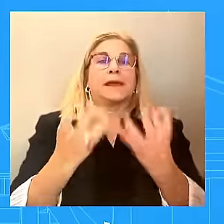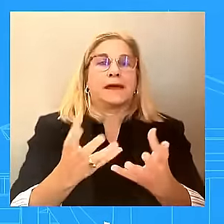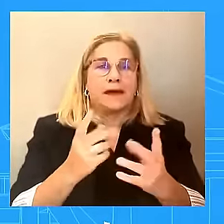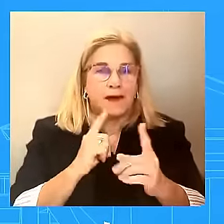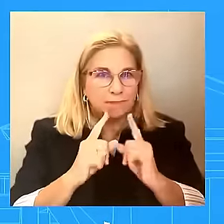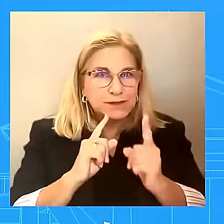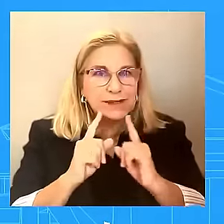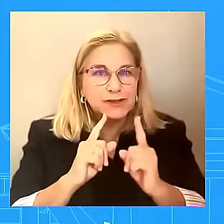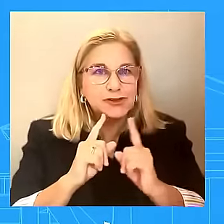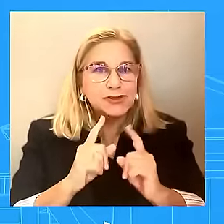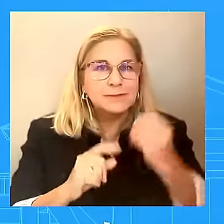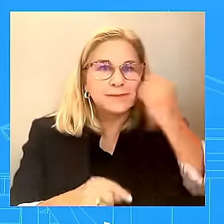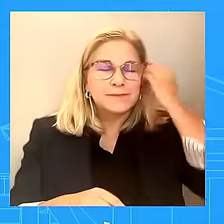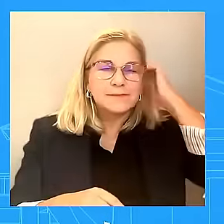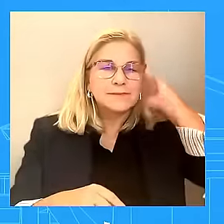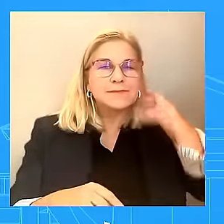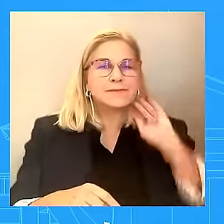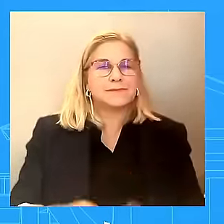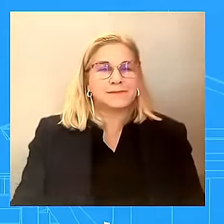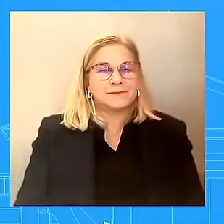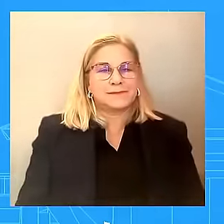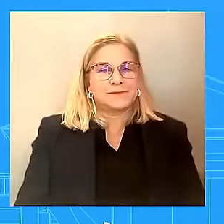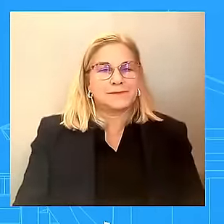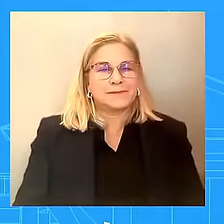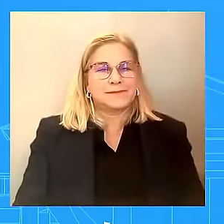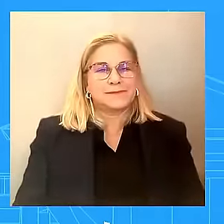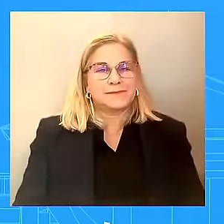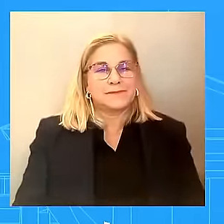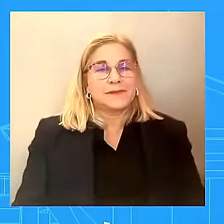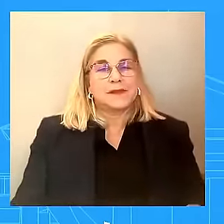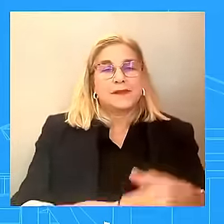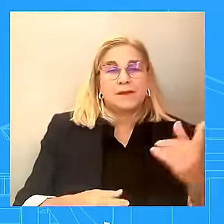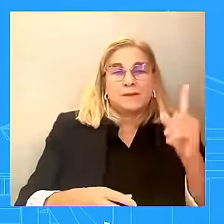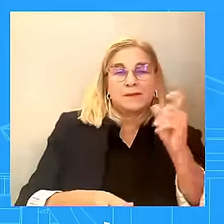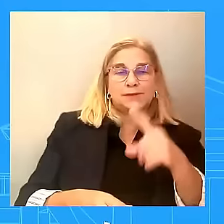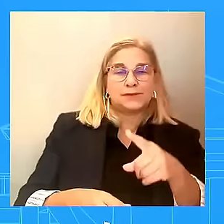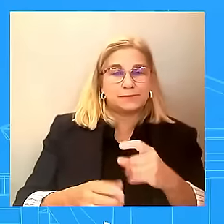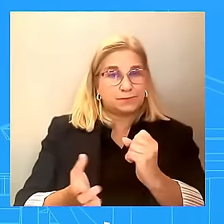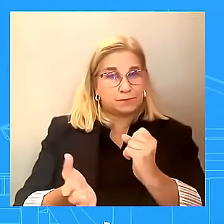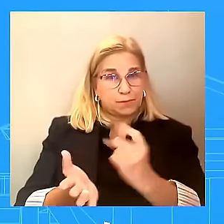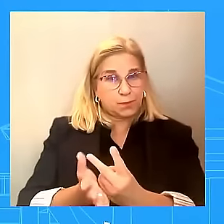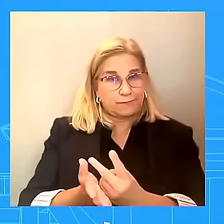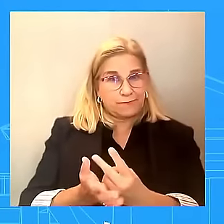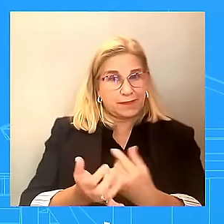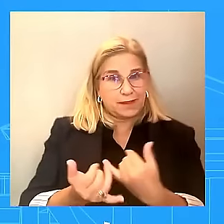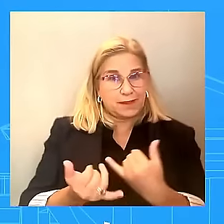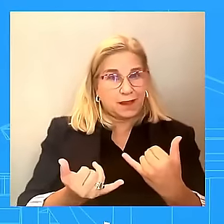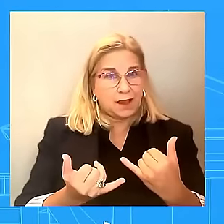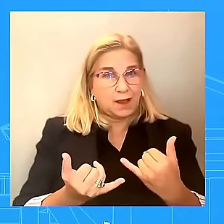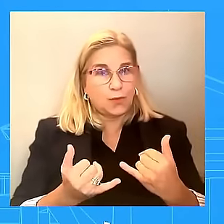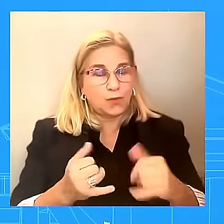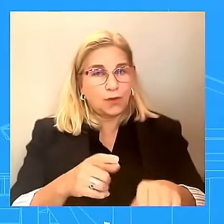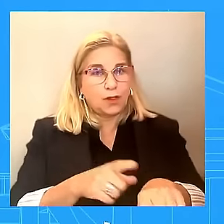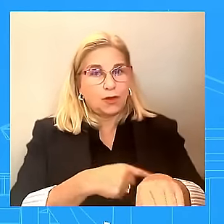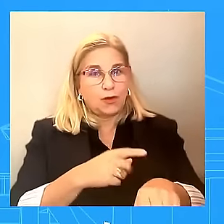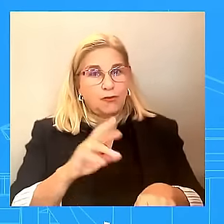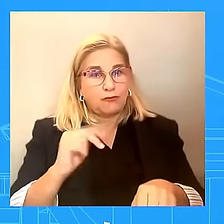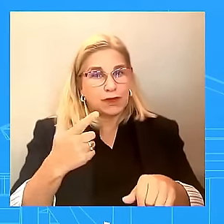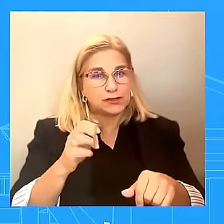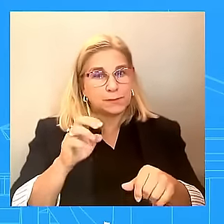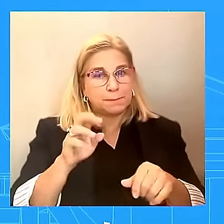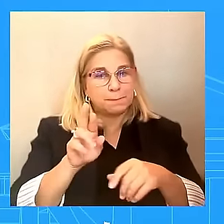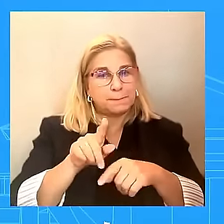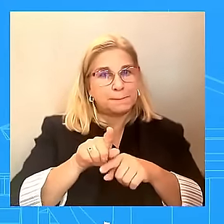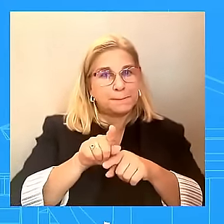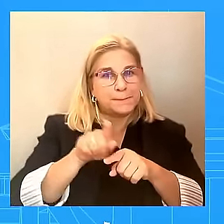of the long-range bombs, should we take that as a sign that he is more open to allowing Ukraine to strike